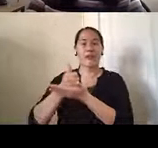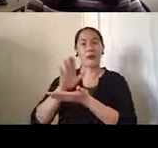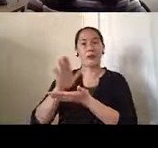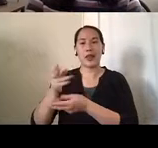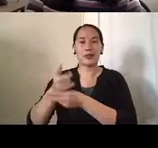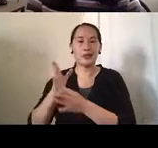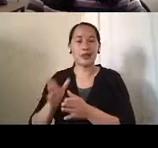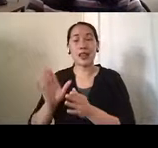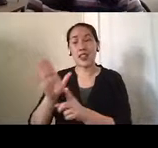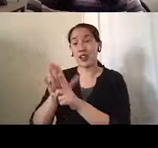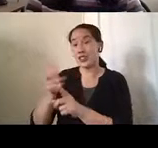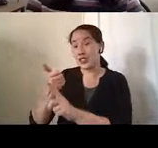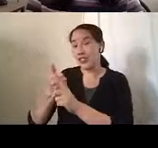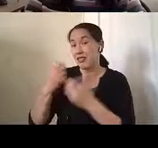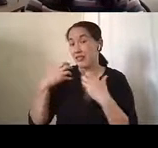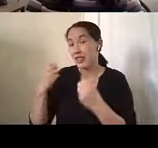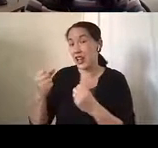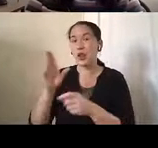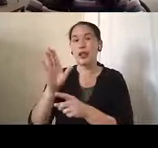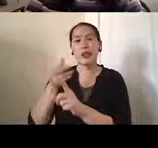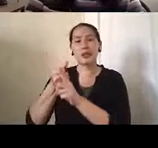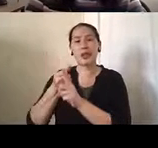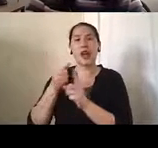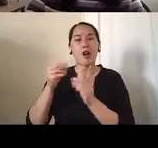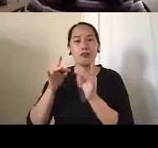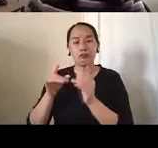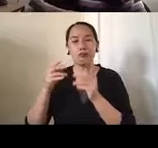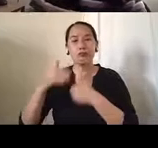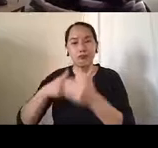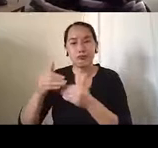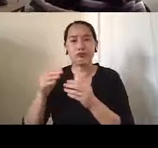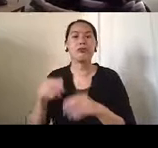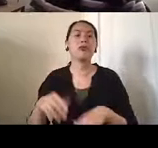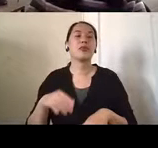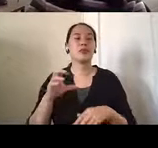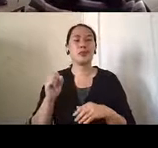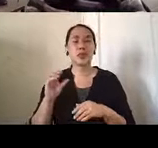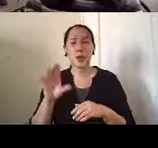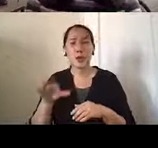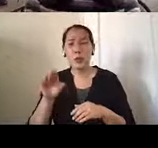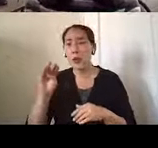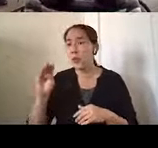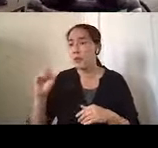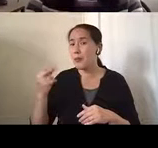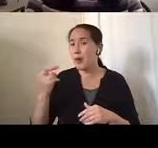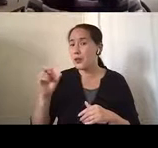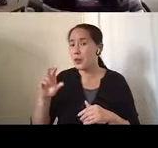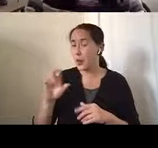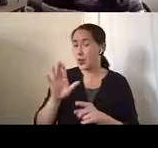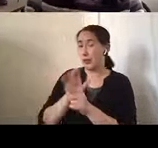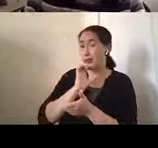self-care, and to support better outcomes. So Manor, kind of what was her understanding of dementia and his disease?